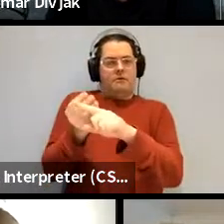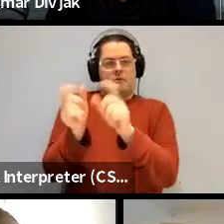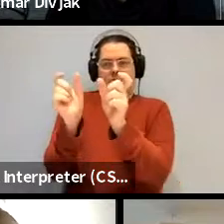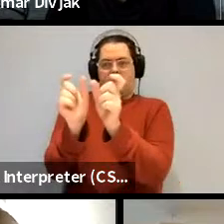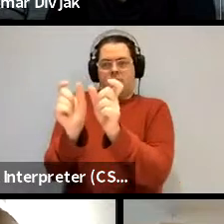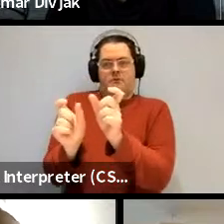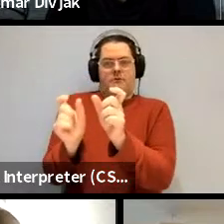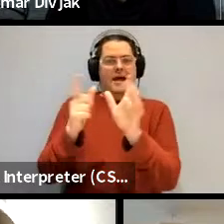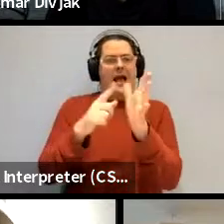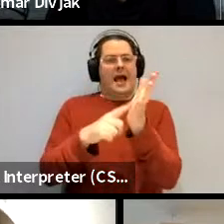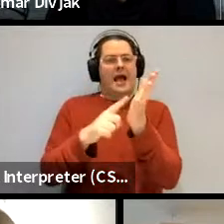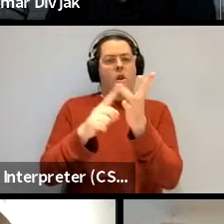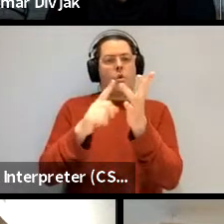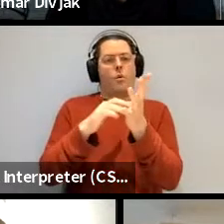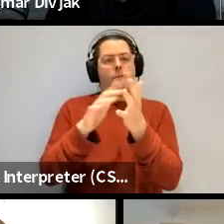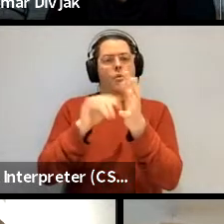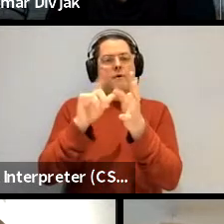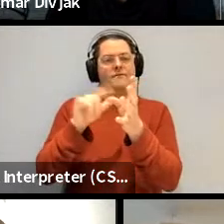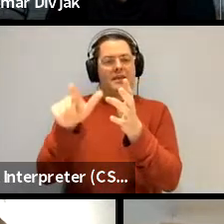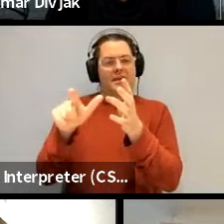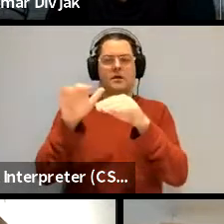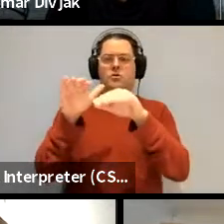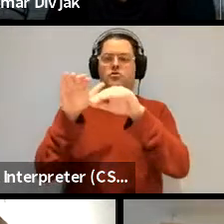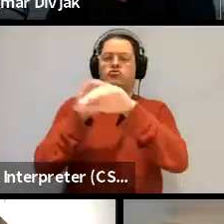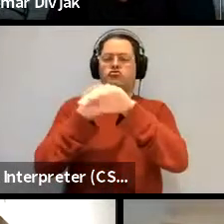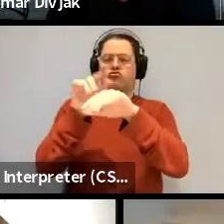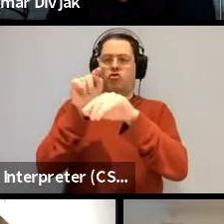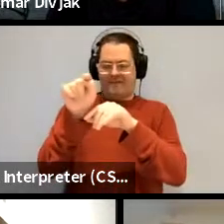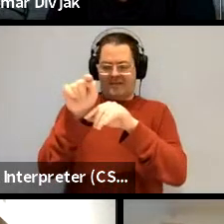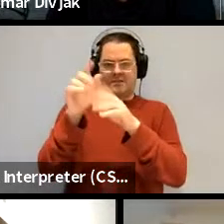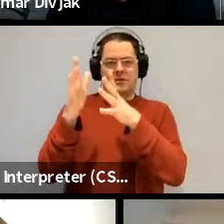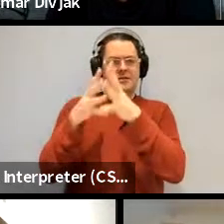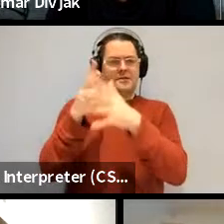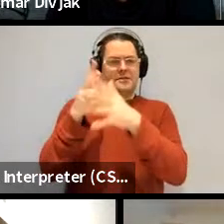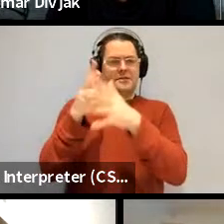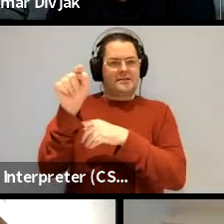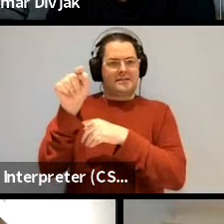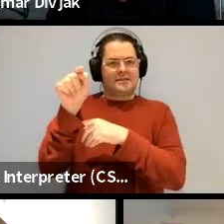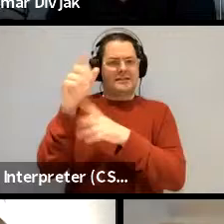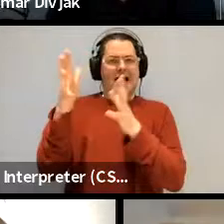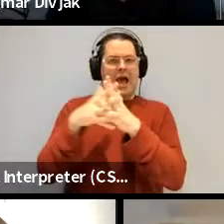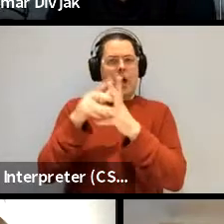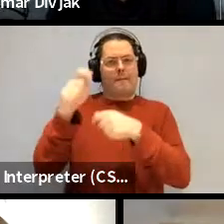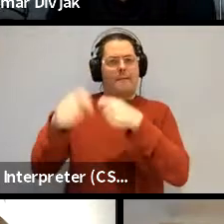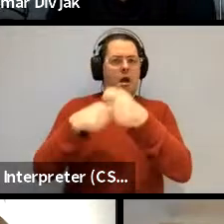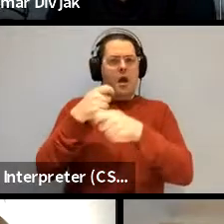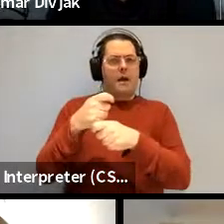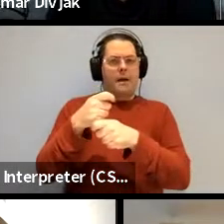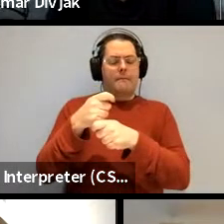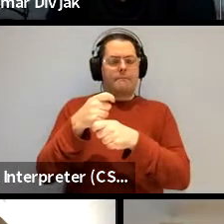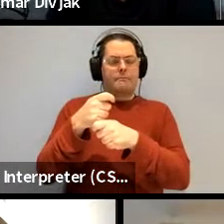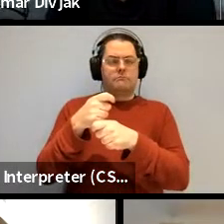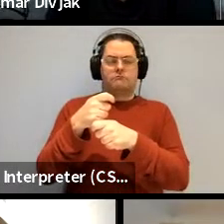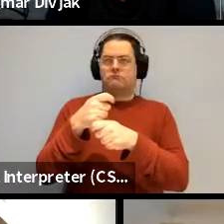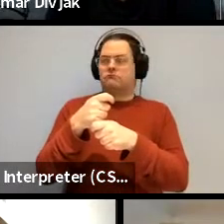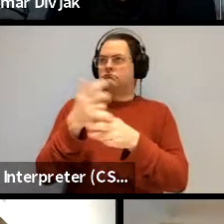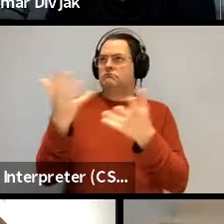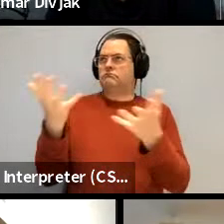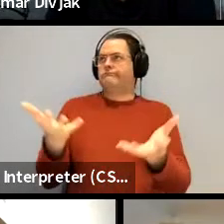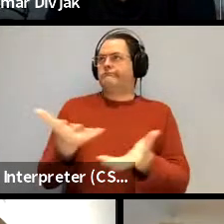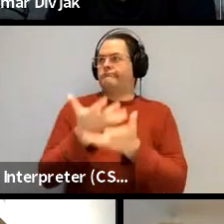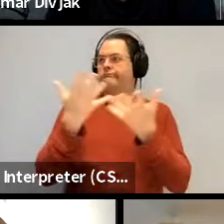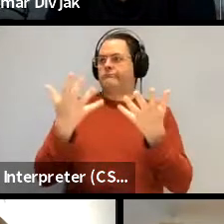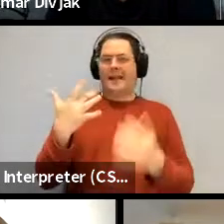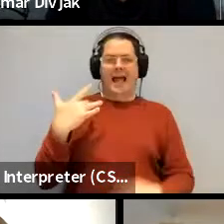from surface form and semantic vector to totally conditioned by you know